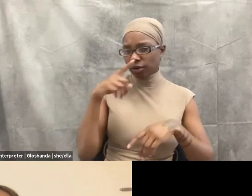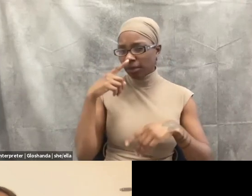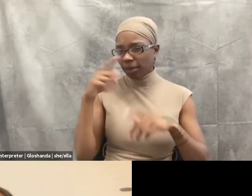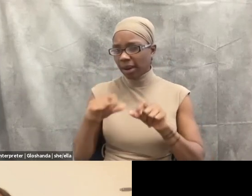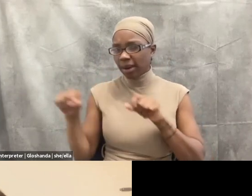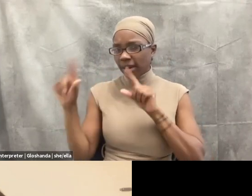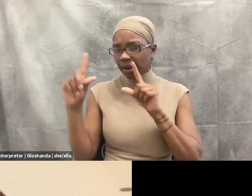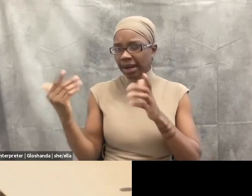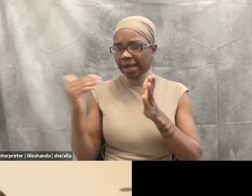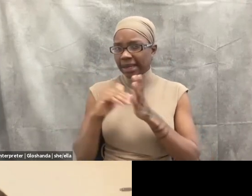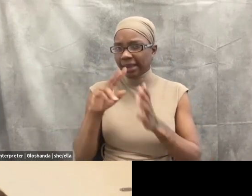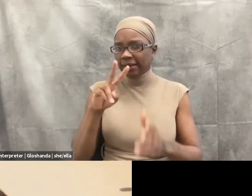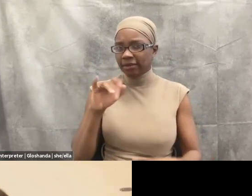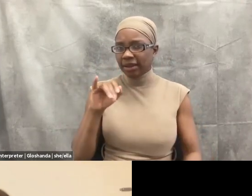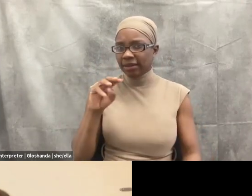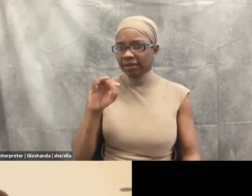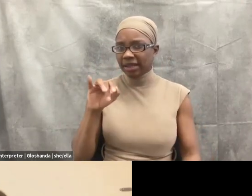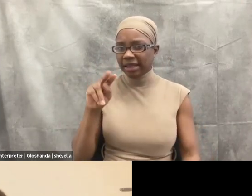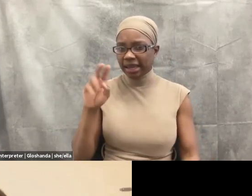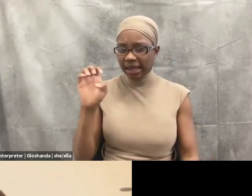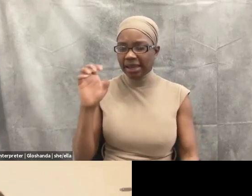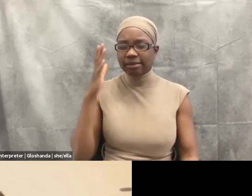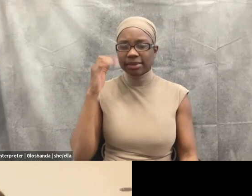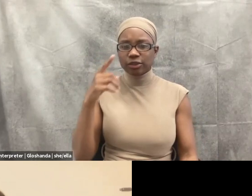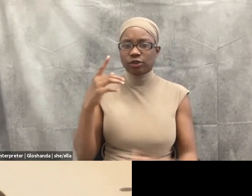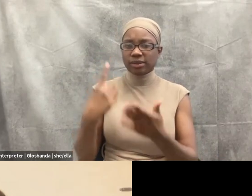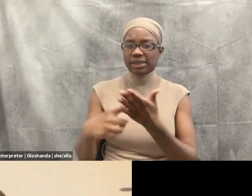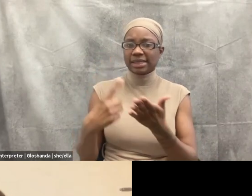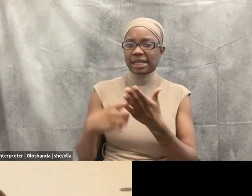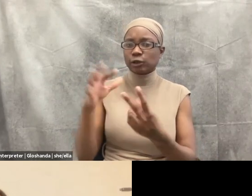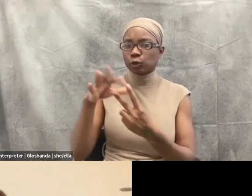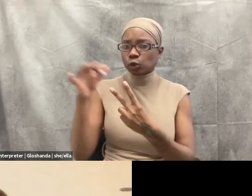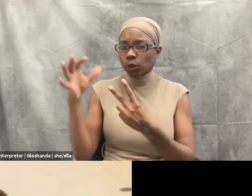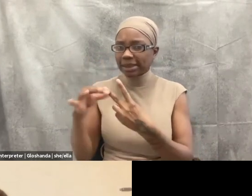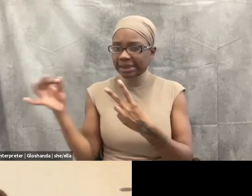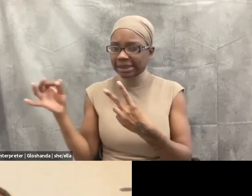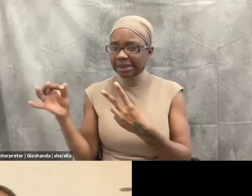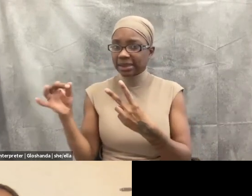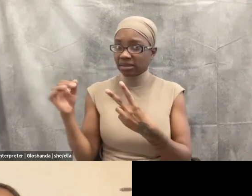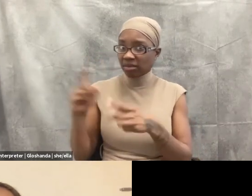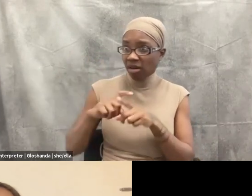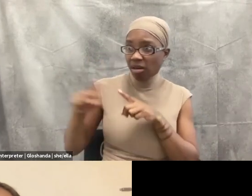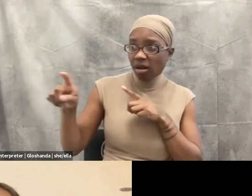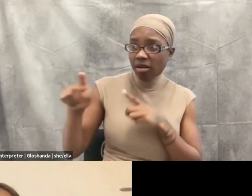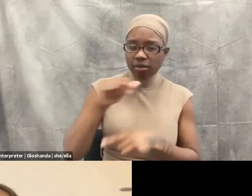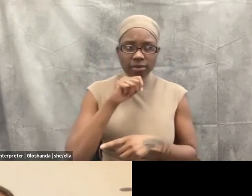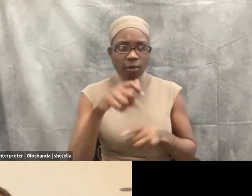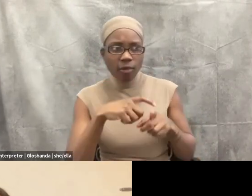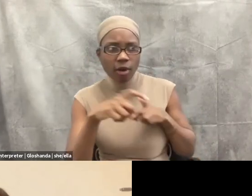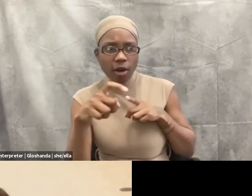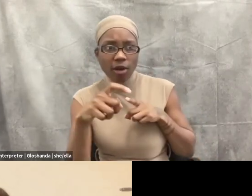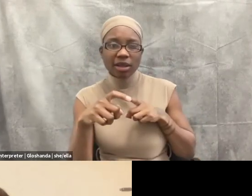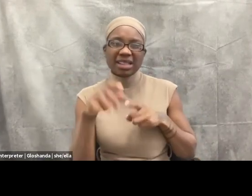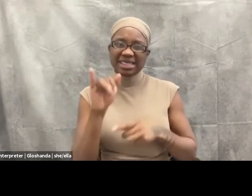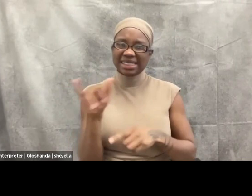and talk a little bit more because you talked about those choices, you know, of making that call. And that's a lot that Jess is